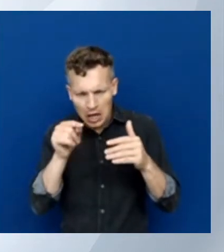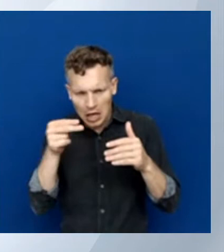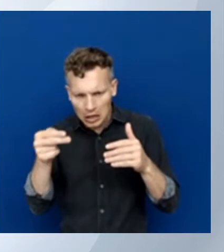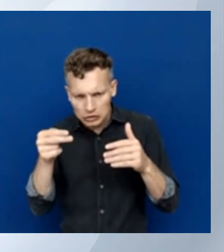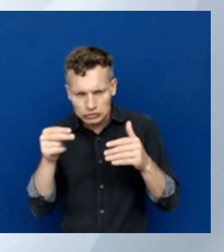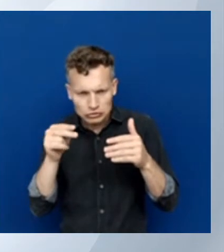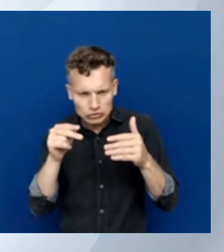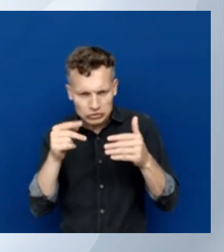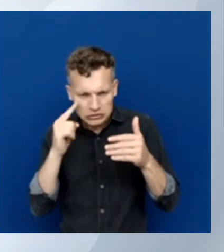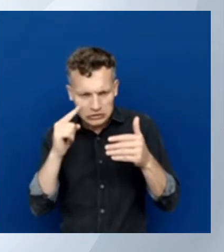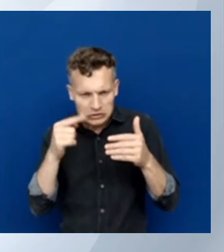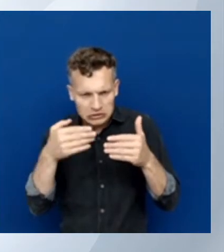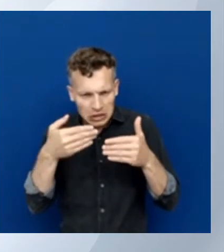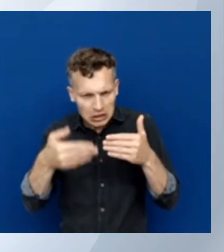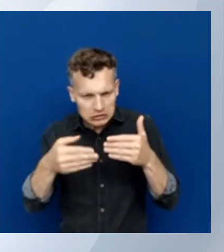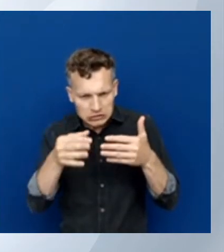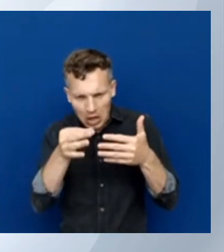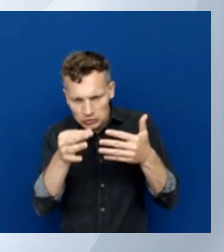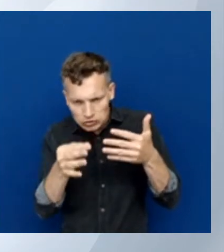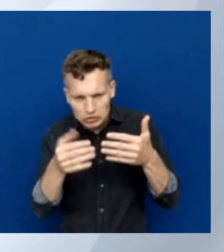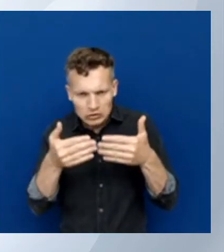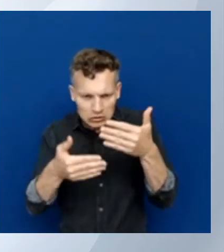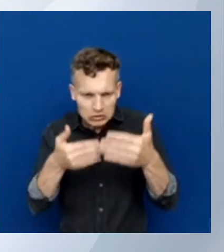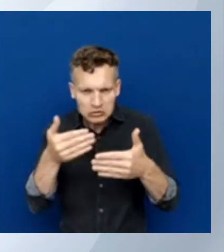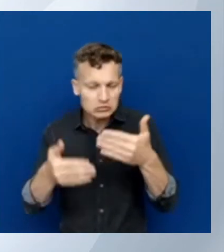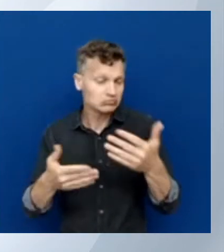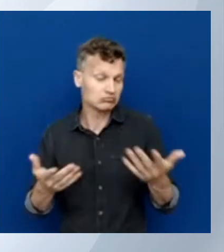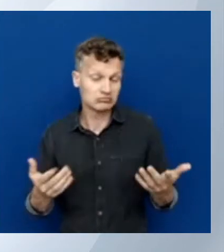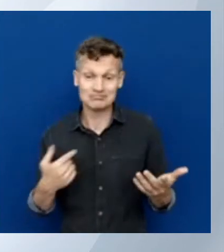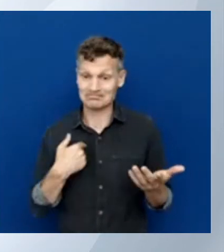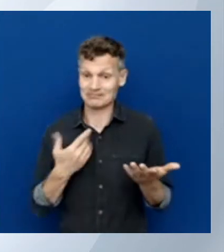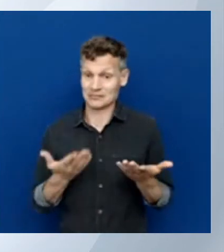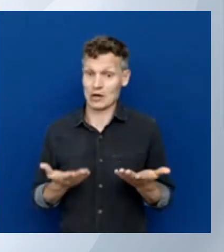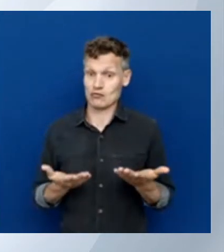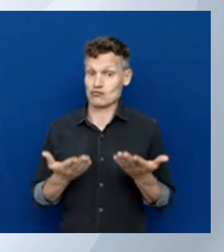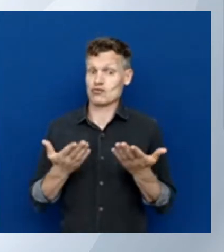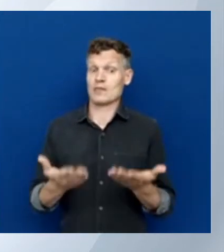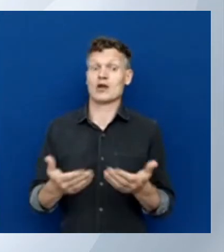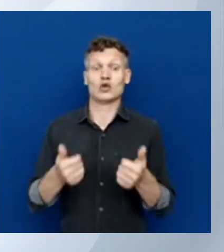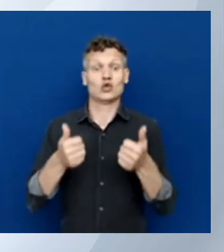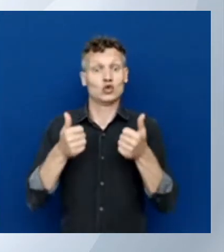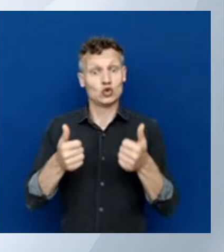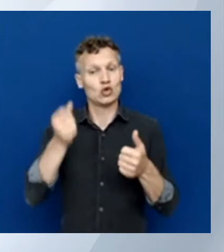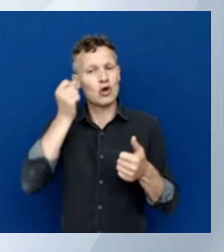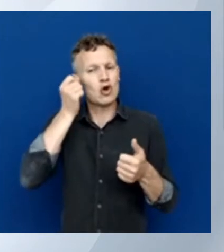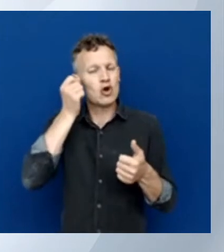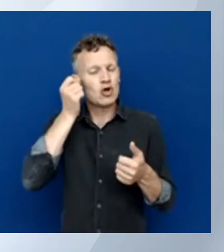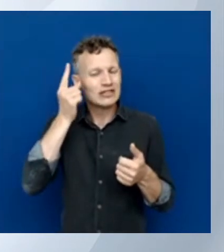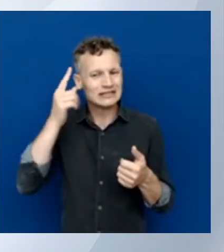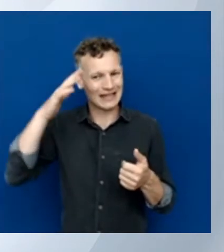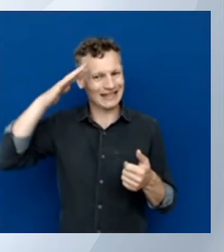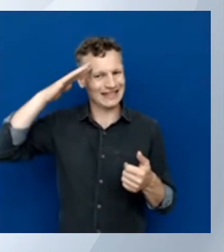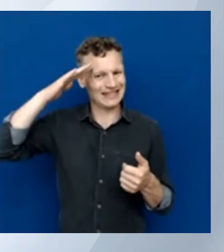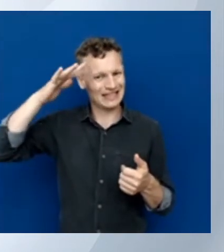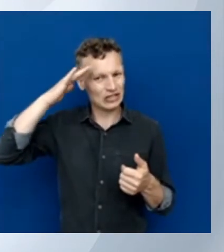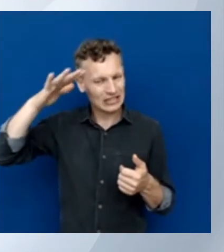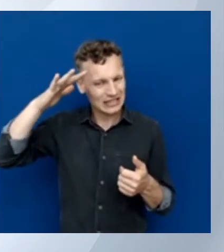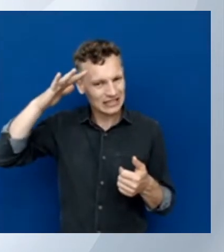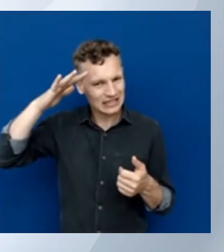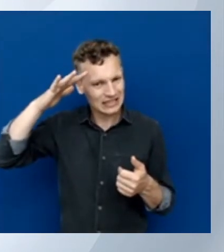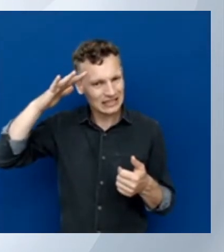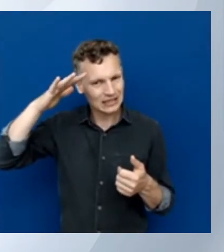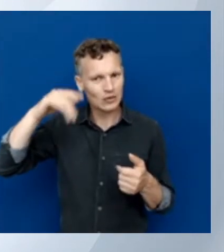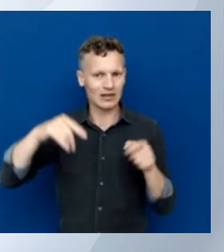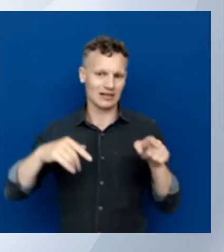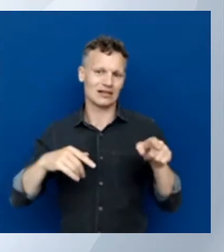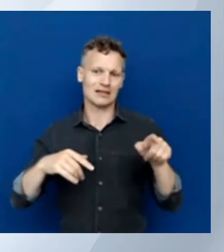I do recommend getting into the theory behind it with PowerShell as well, with ARM templates, which we'll get into later as well,